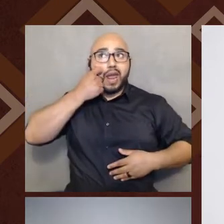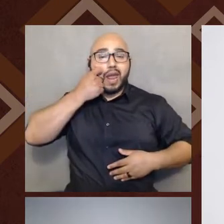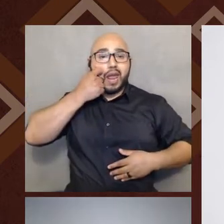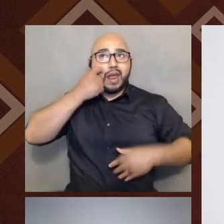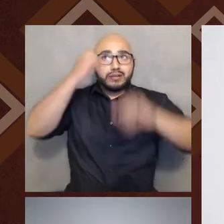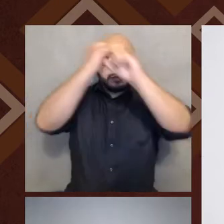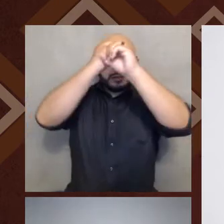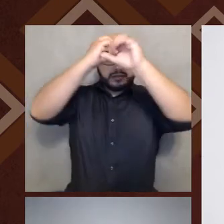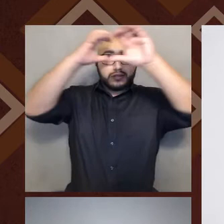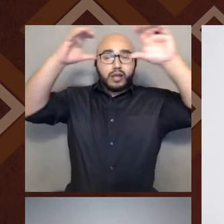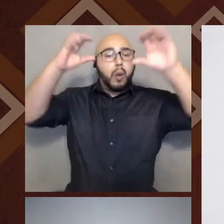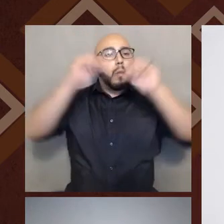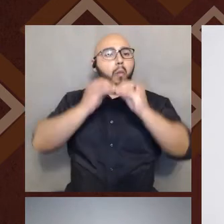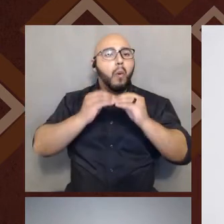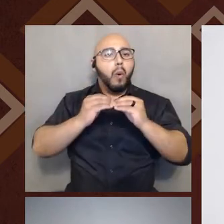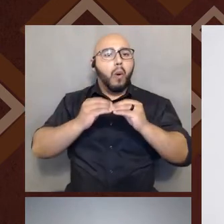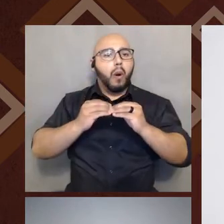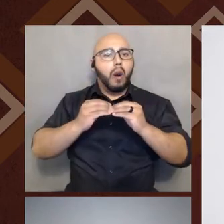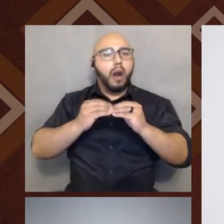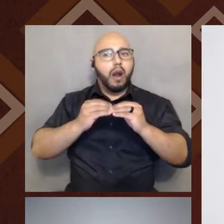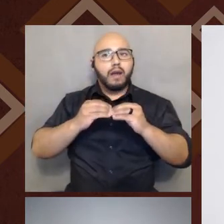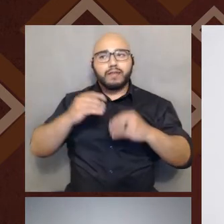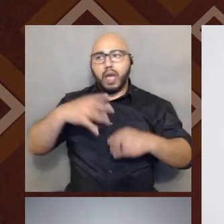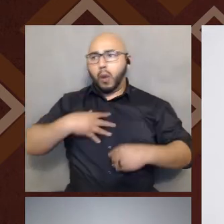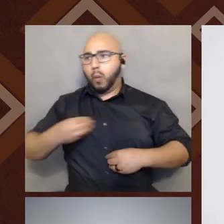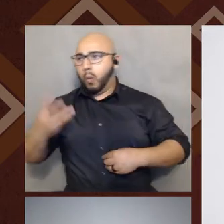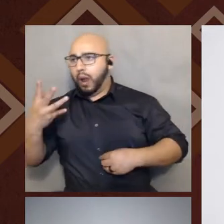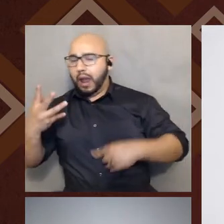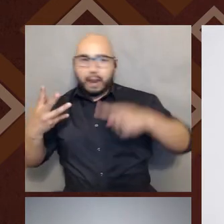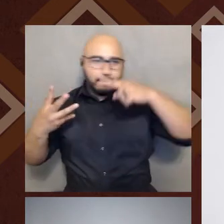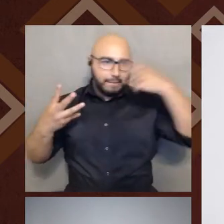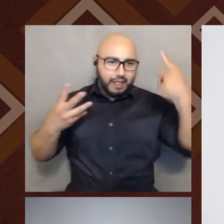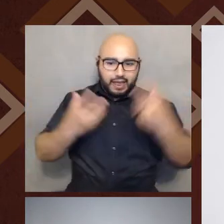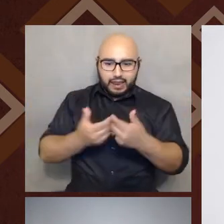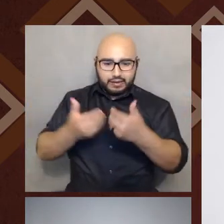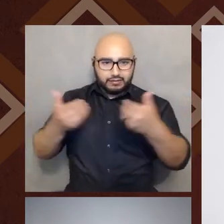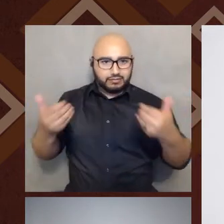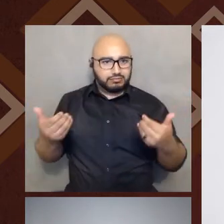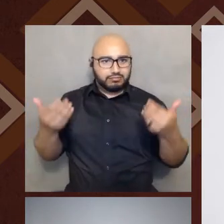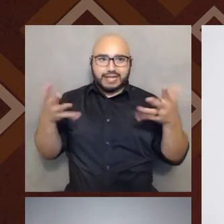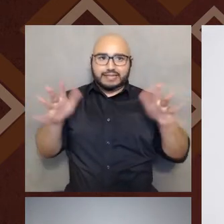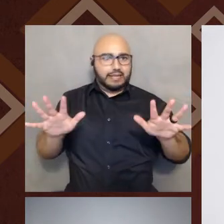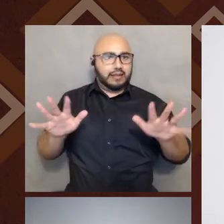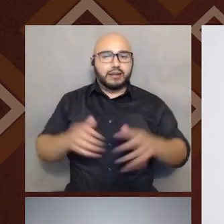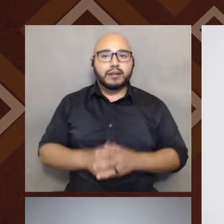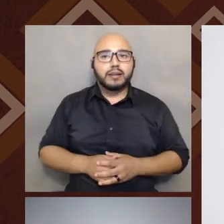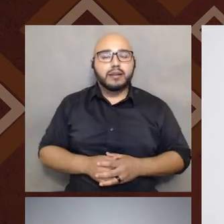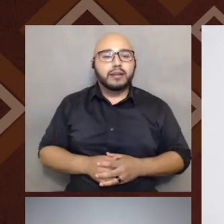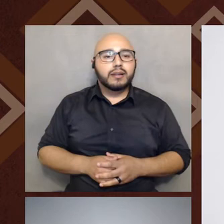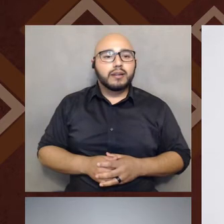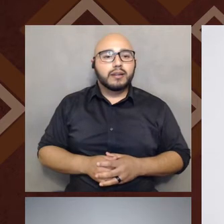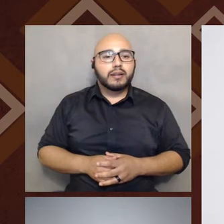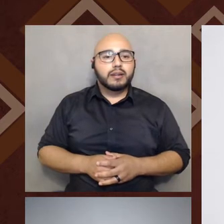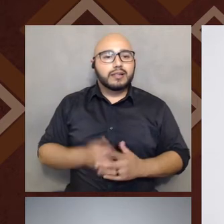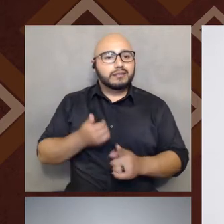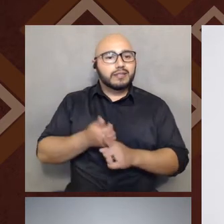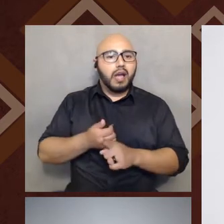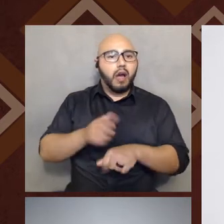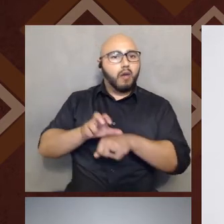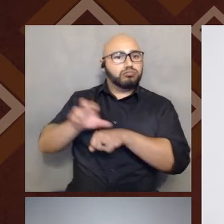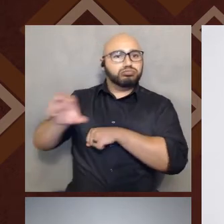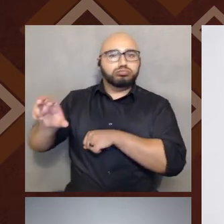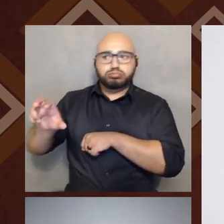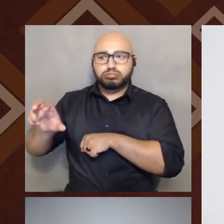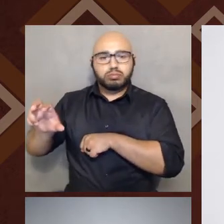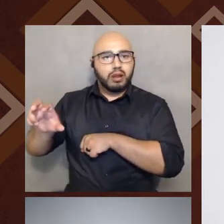black binary. There's this either or experience. Um, and so they're very invested in proximity